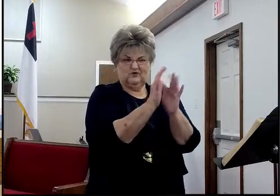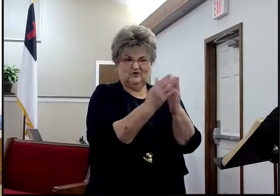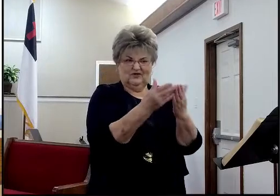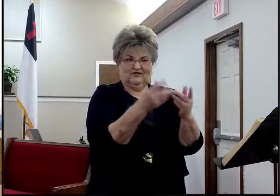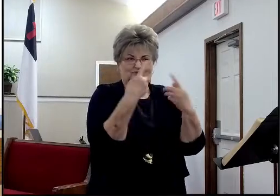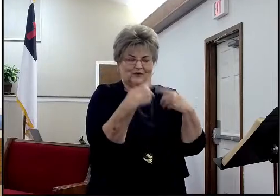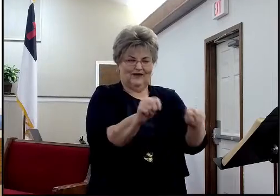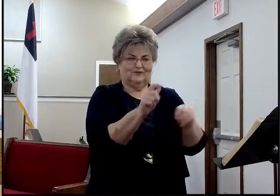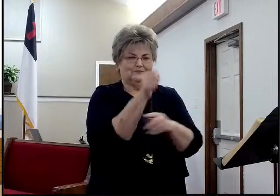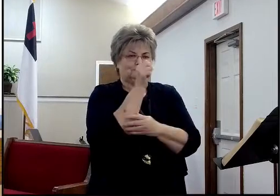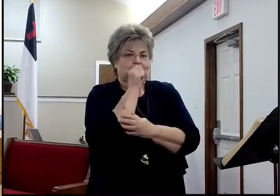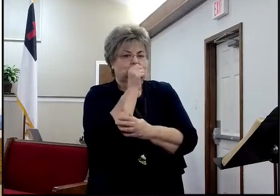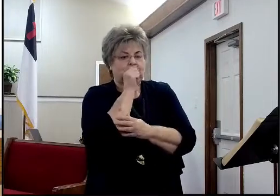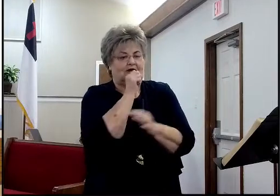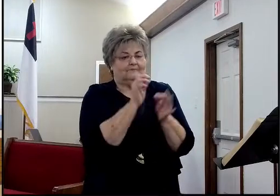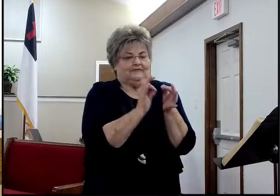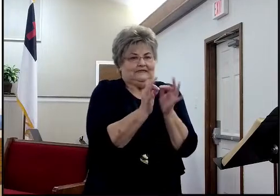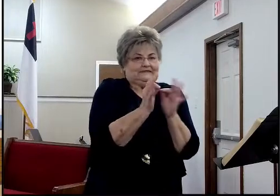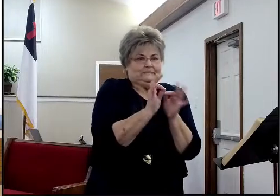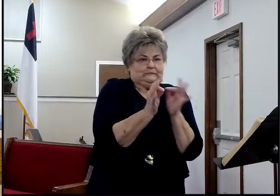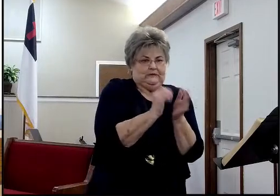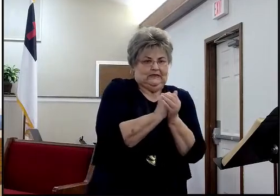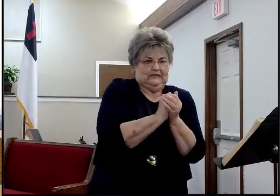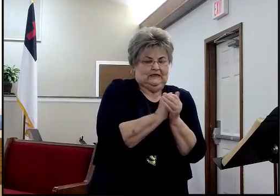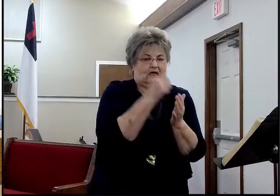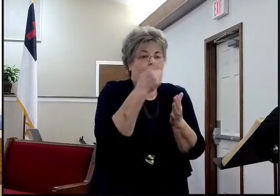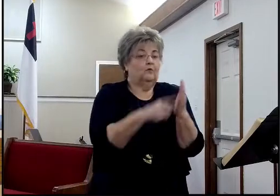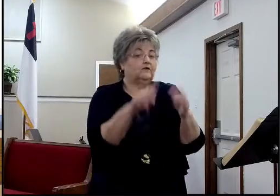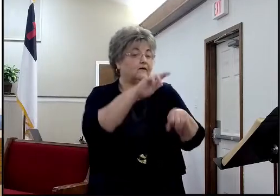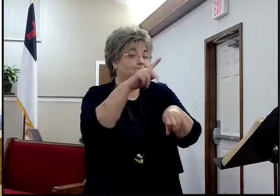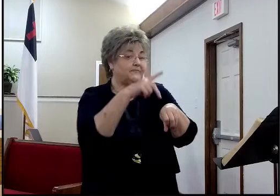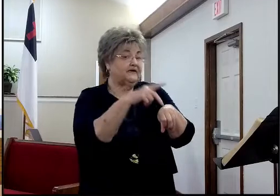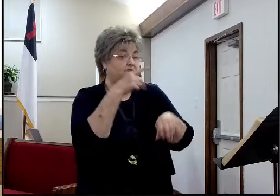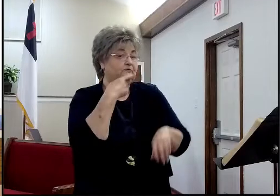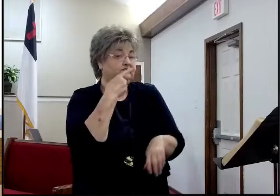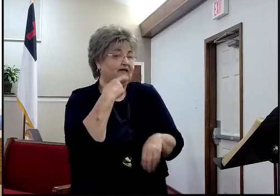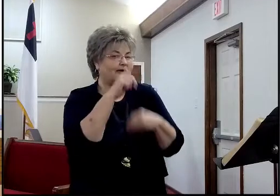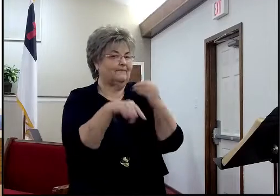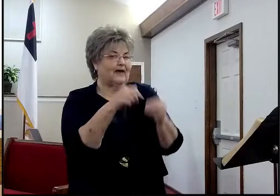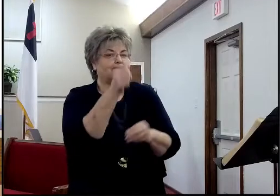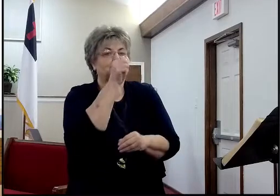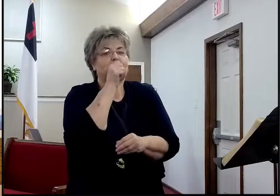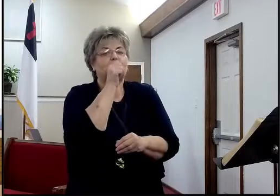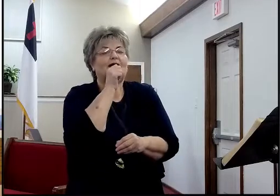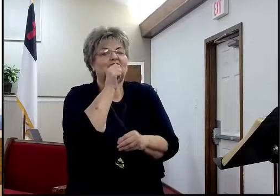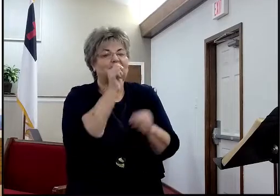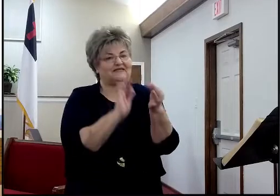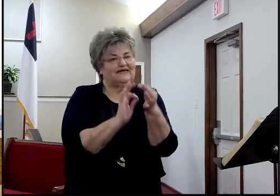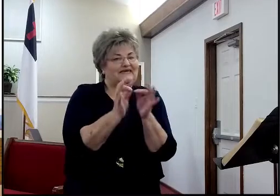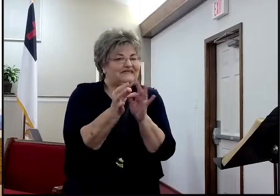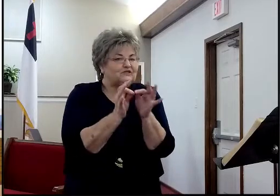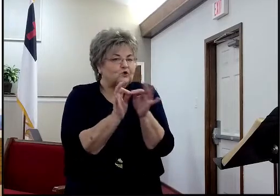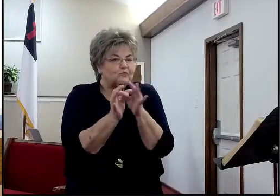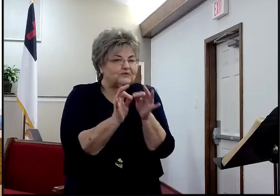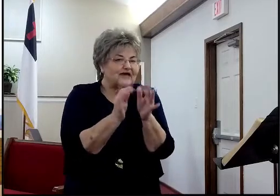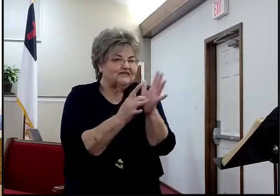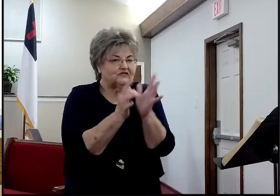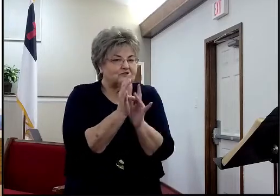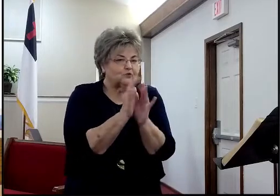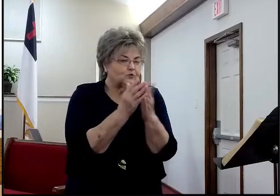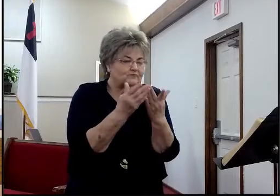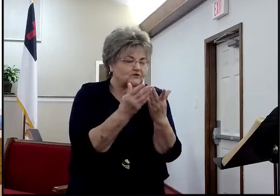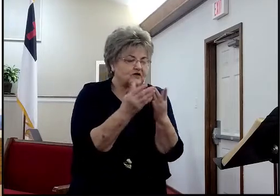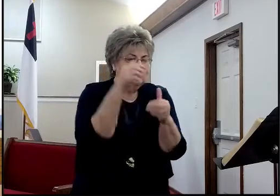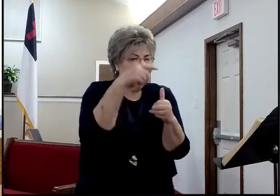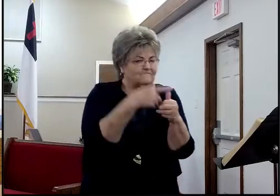do I mean by private interpretation? What does Peter mean by private interpretation? Obviously, God is the one who wrote it. But we find in 1